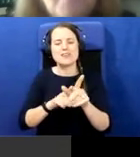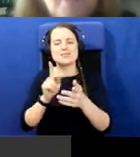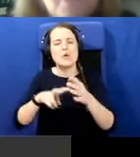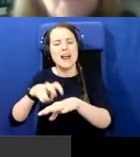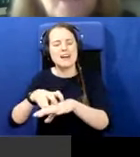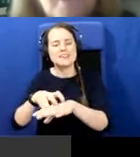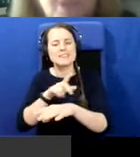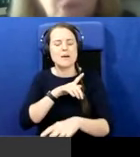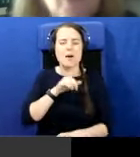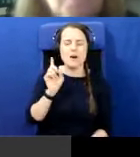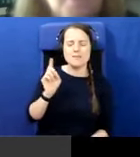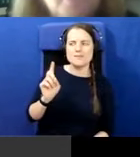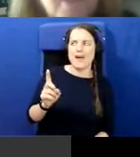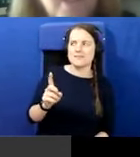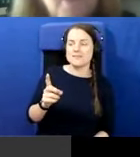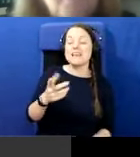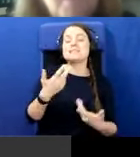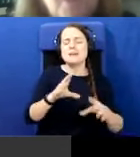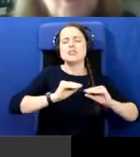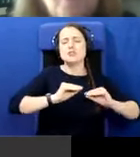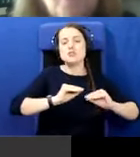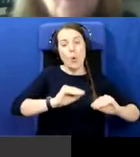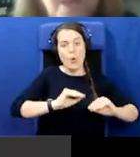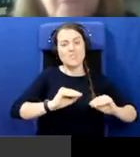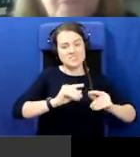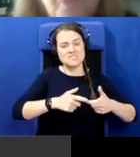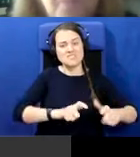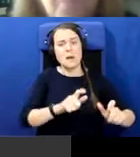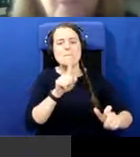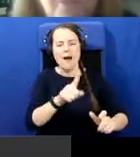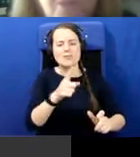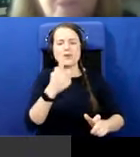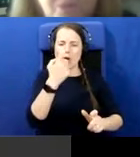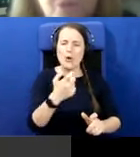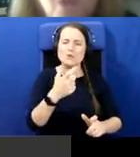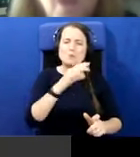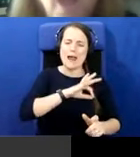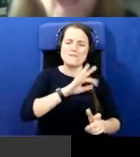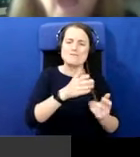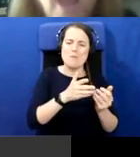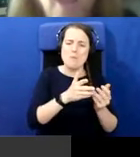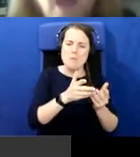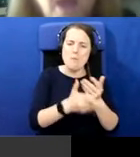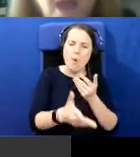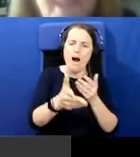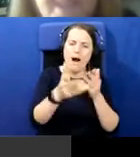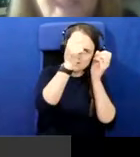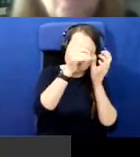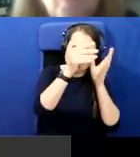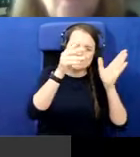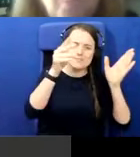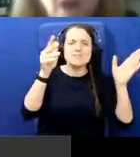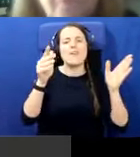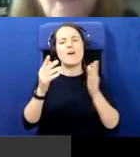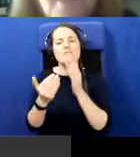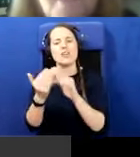it's something that is taught, but I think people could, could benefit from a greater exposure. Uh, as I said,